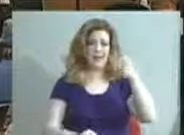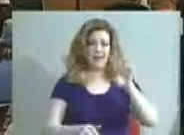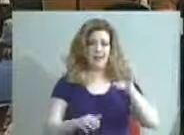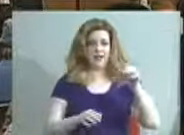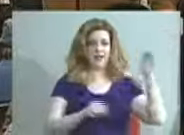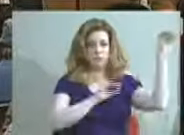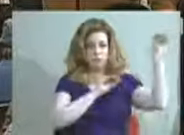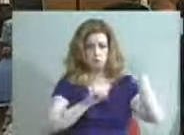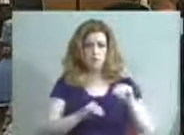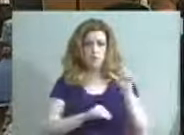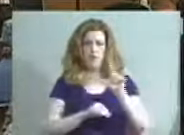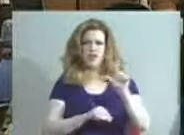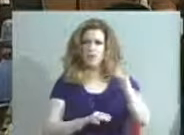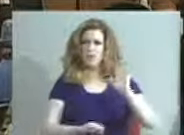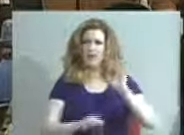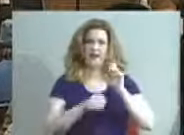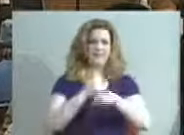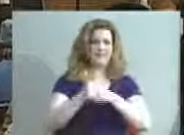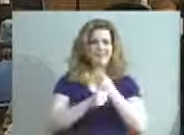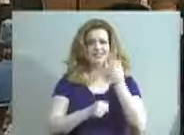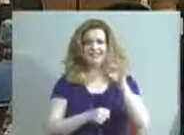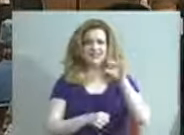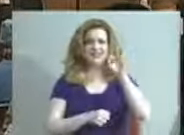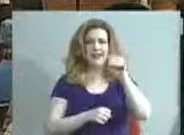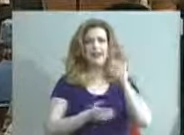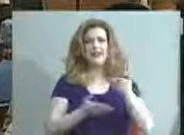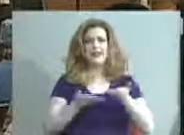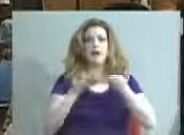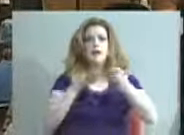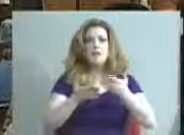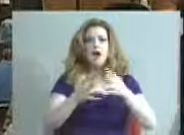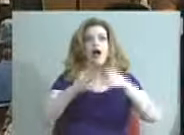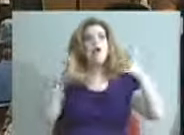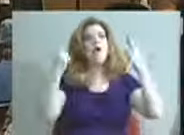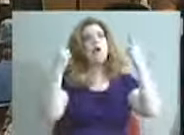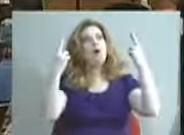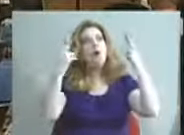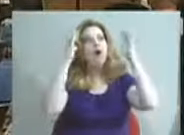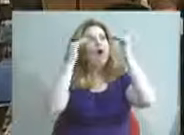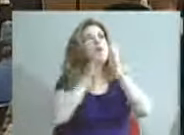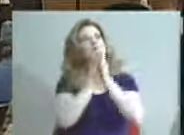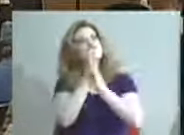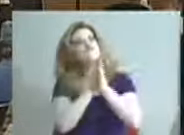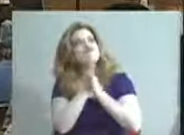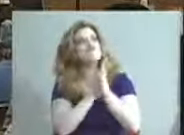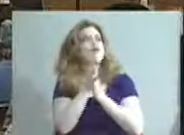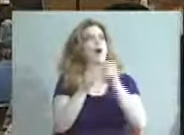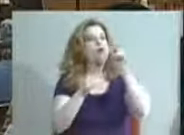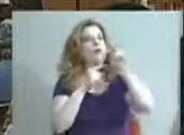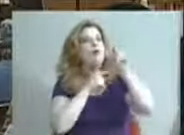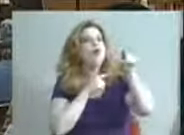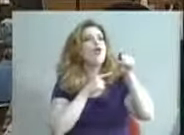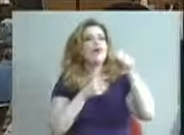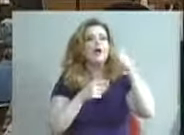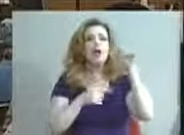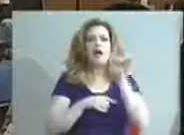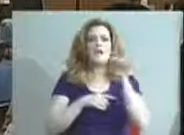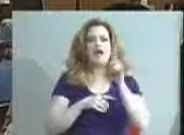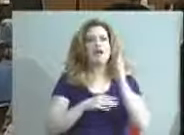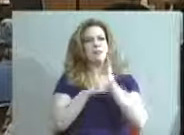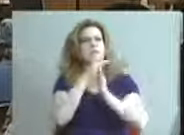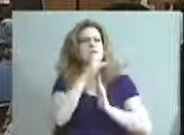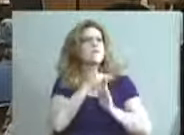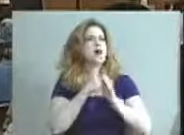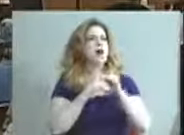1990 bringing big hopes and ambition to what some of us are old enough to remember was a very very modest even